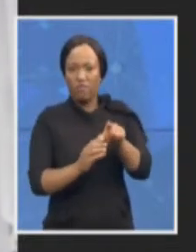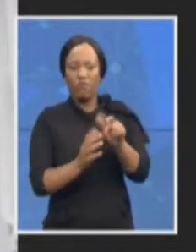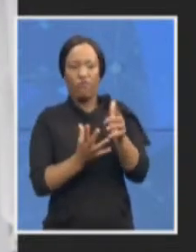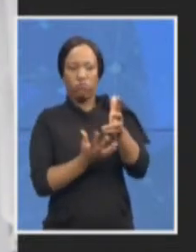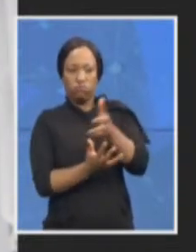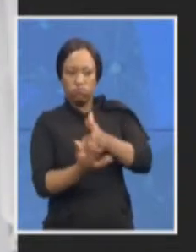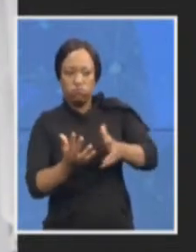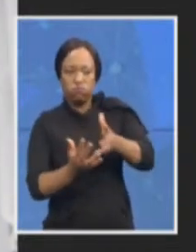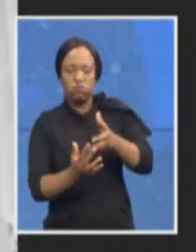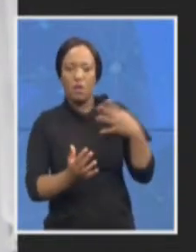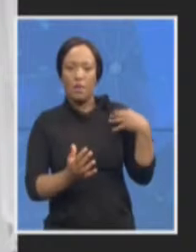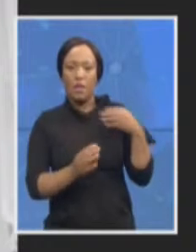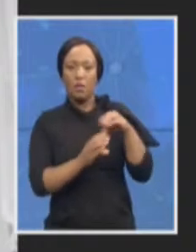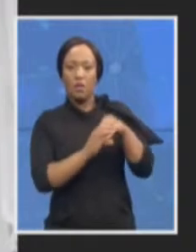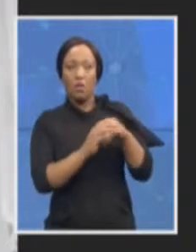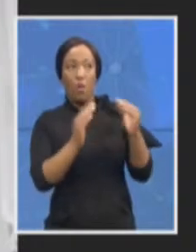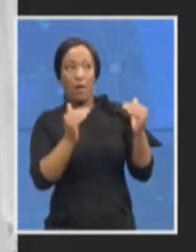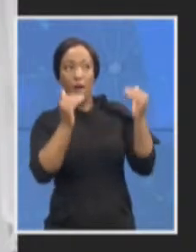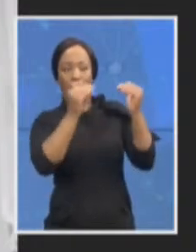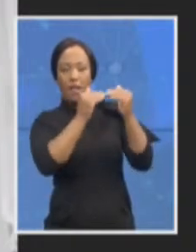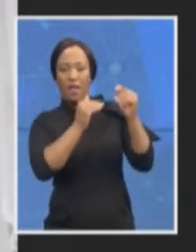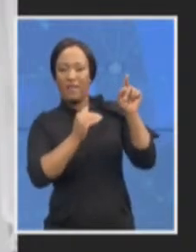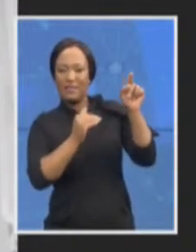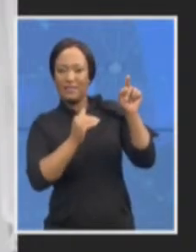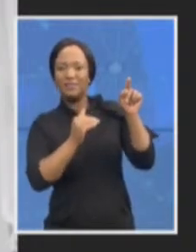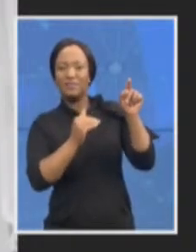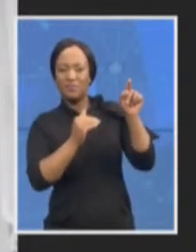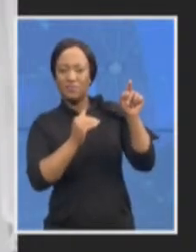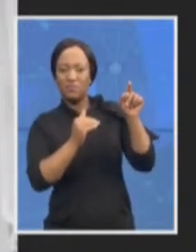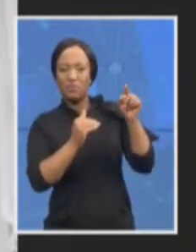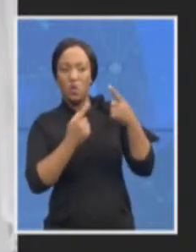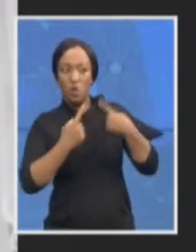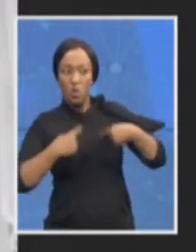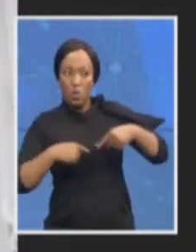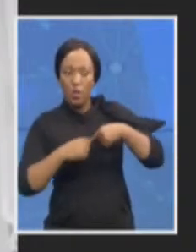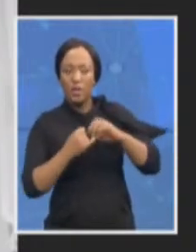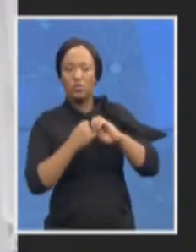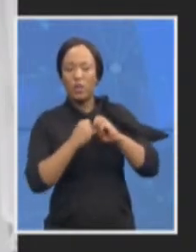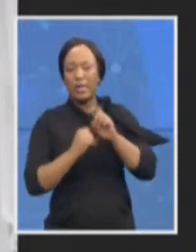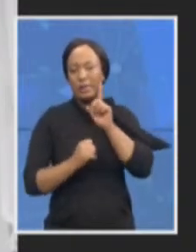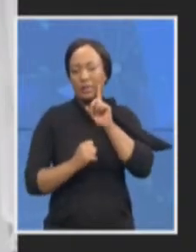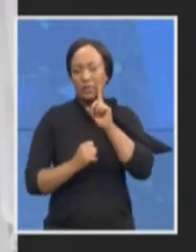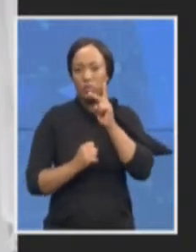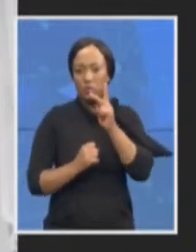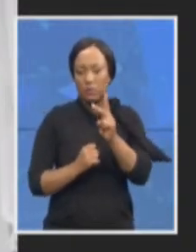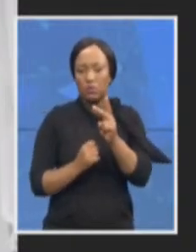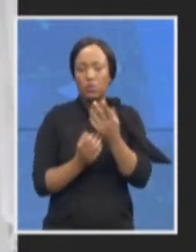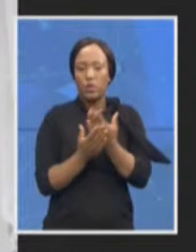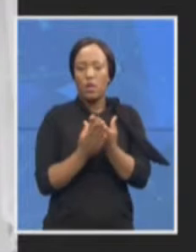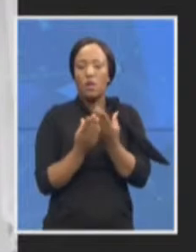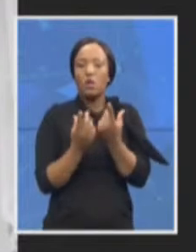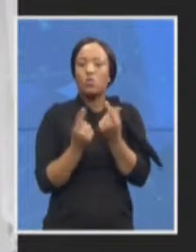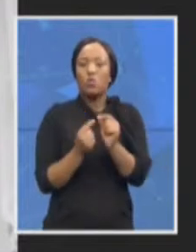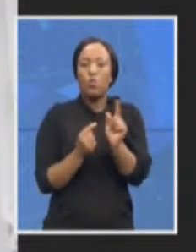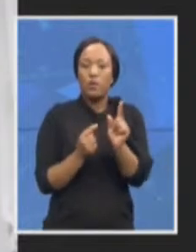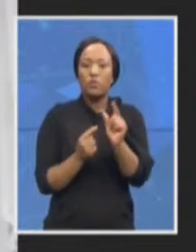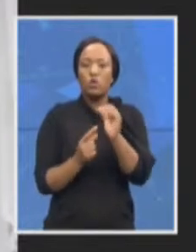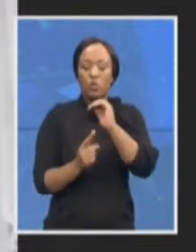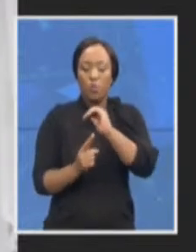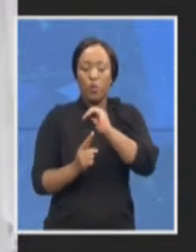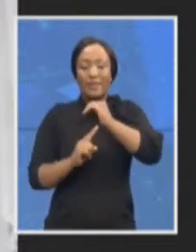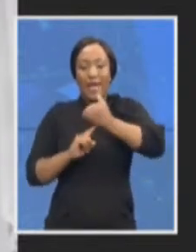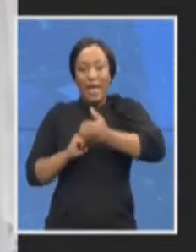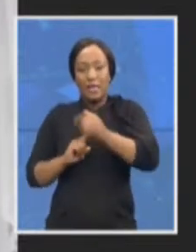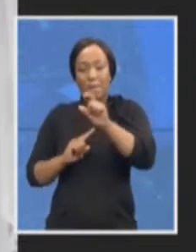we are trying to look at what can be done to protect genuine whistleblowers and not those